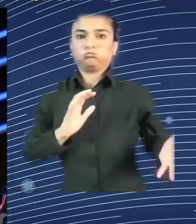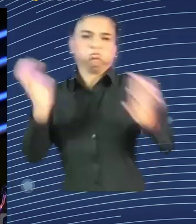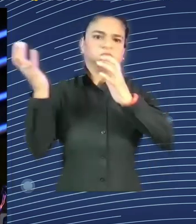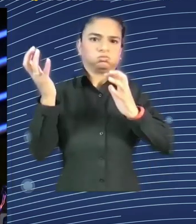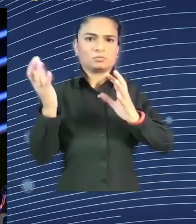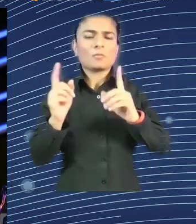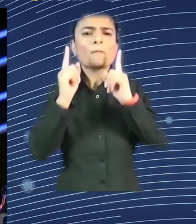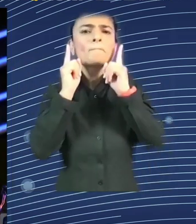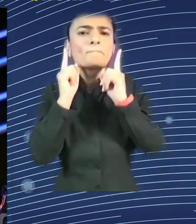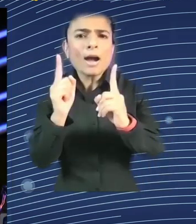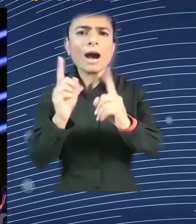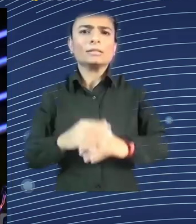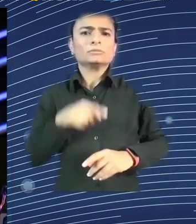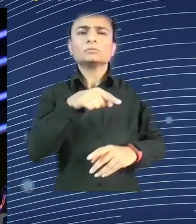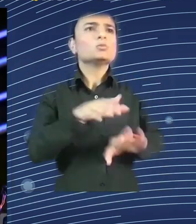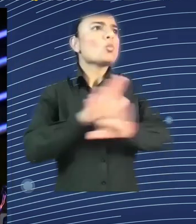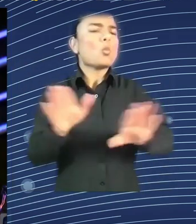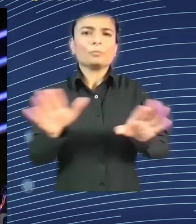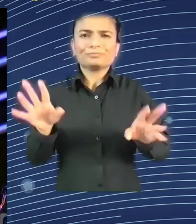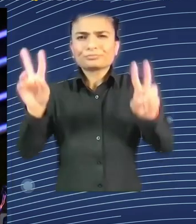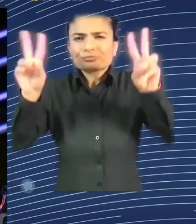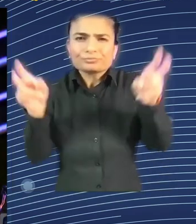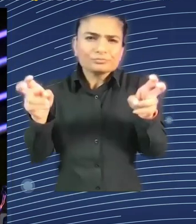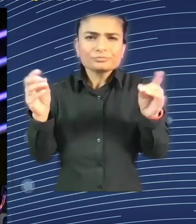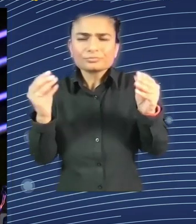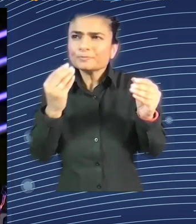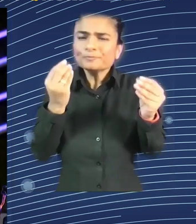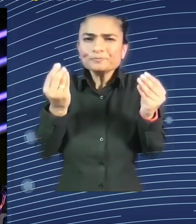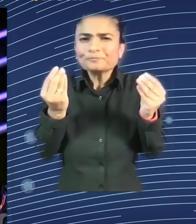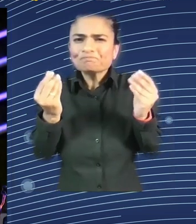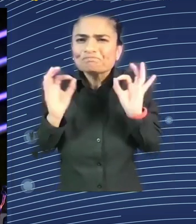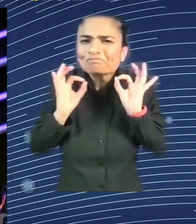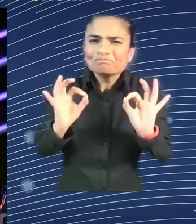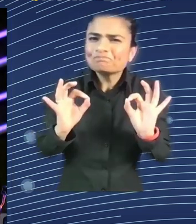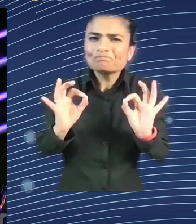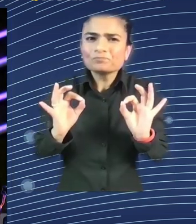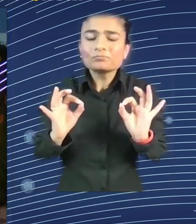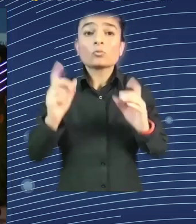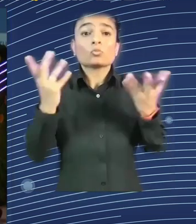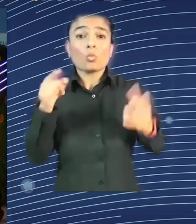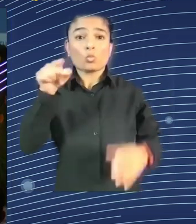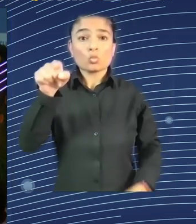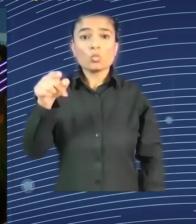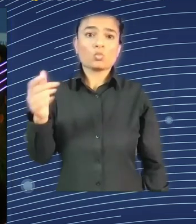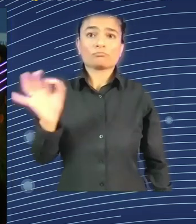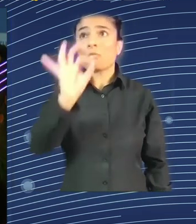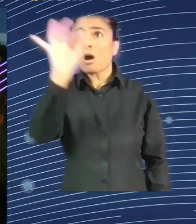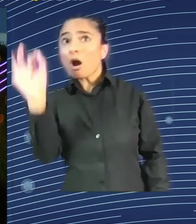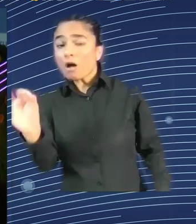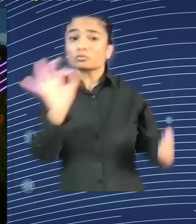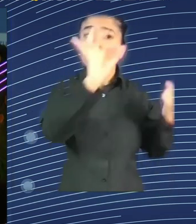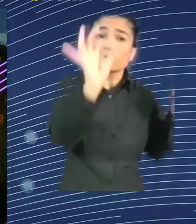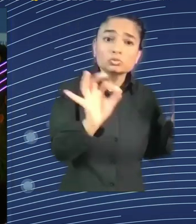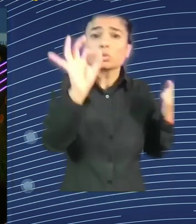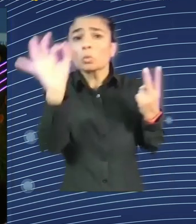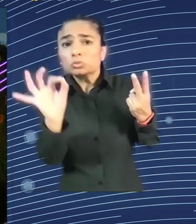So I think we really have to try to keep the people involved in all the discussions